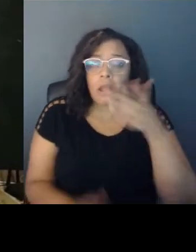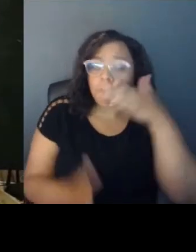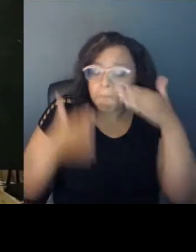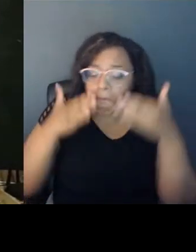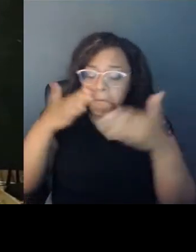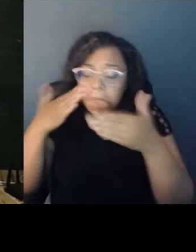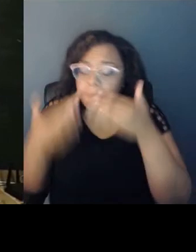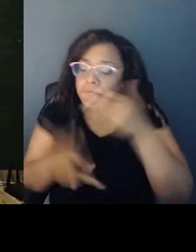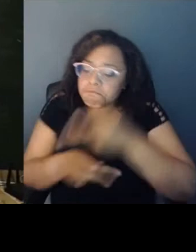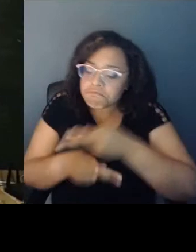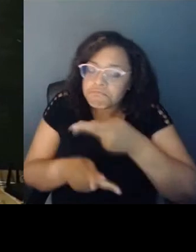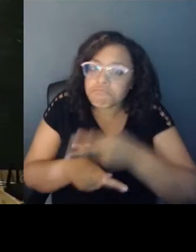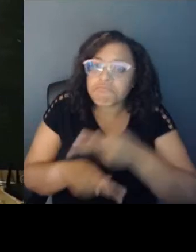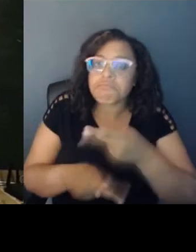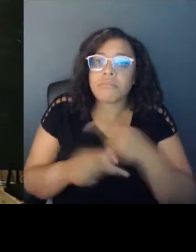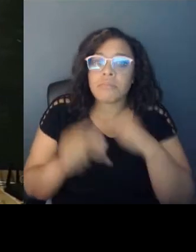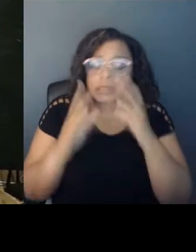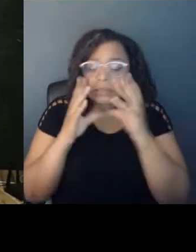smile.